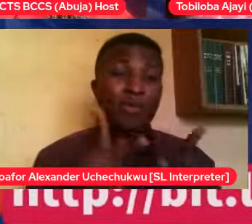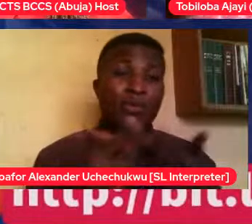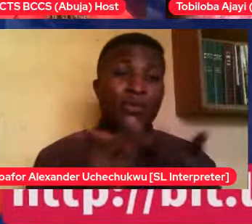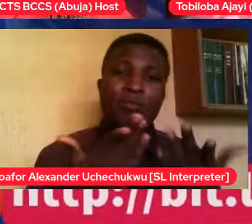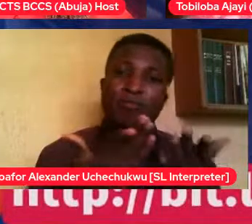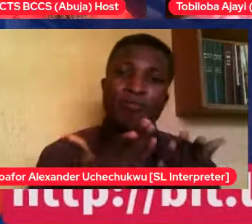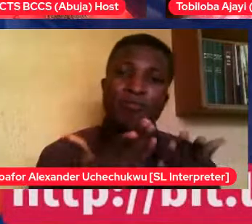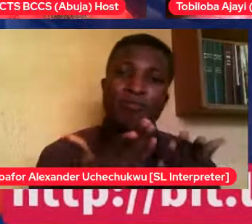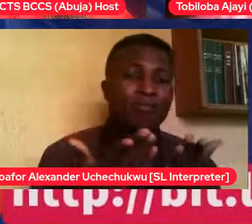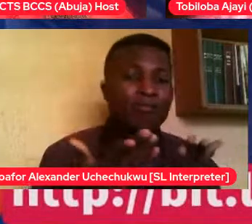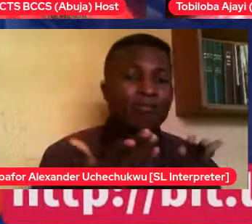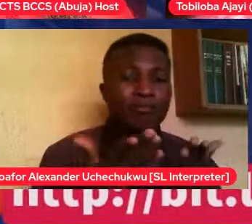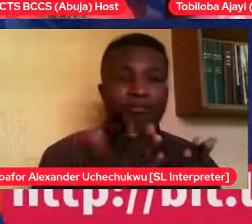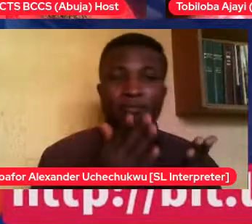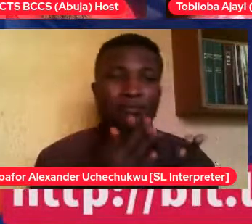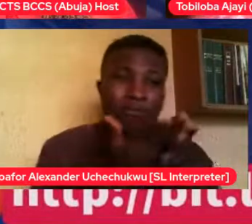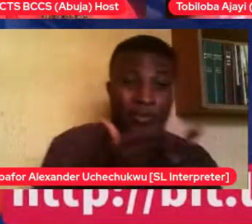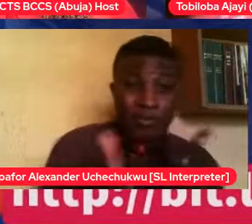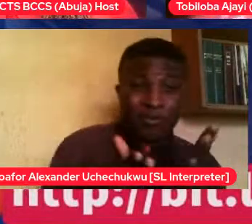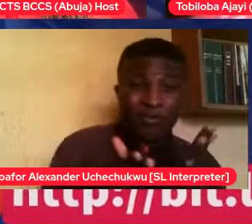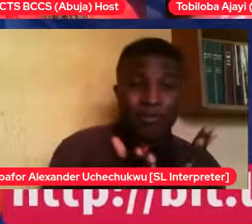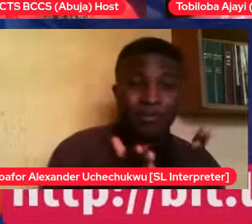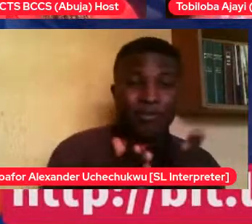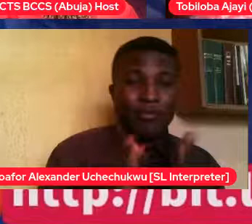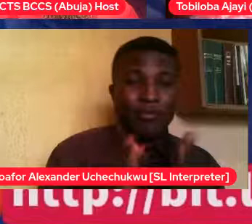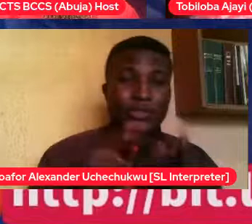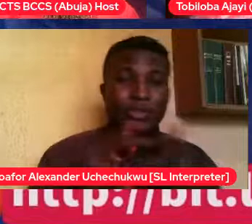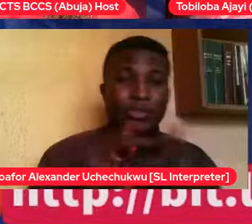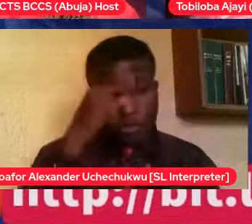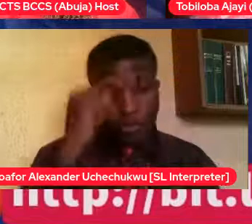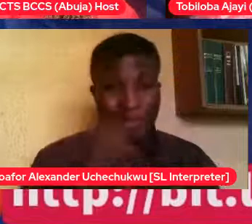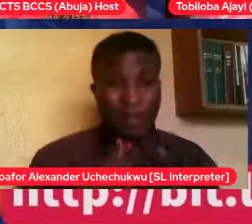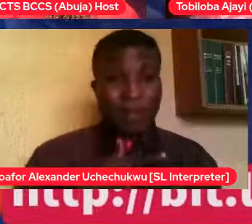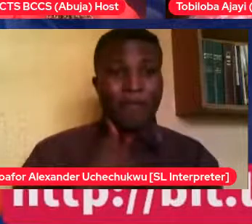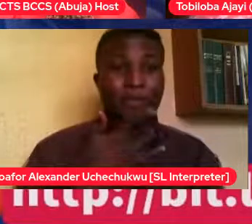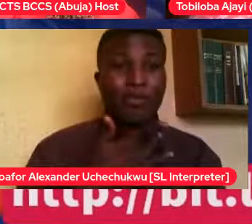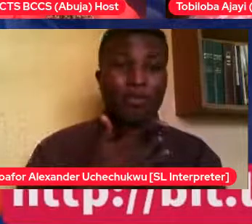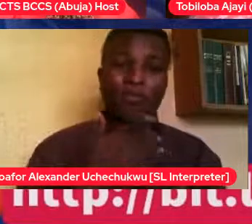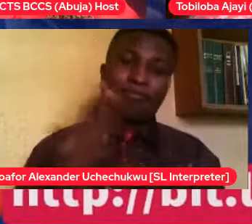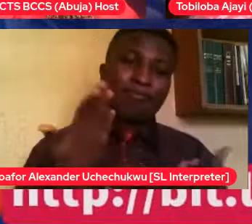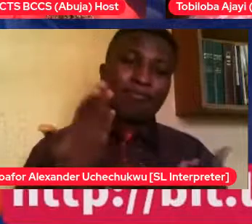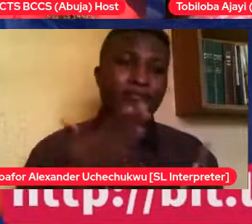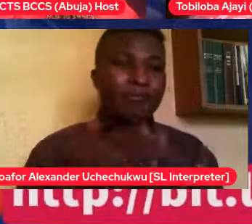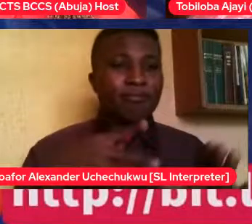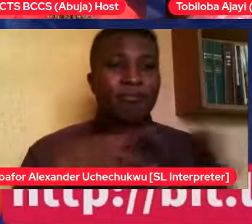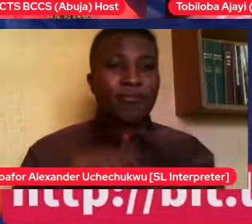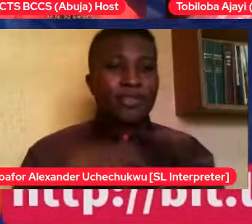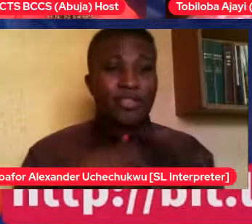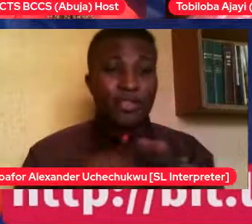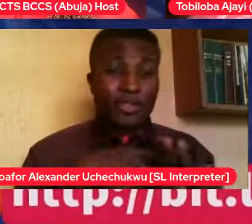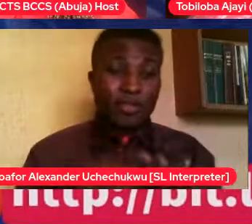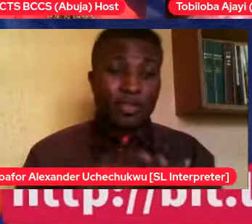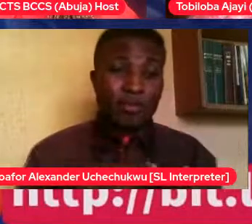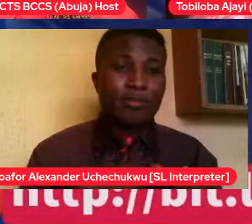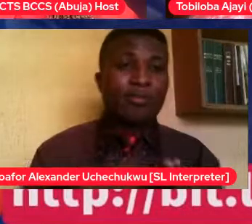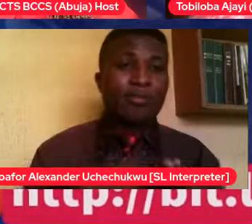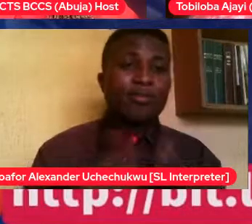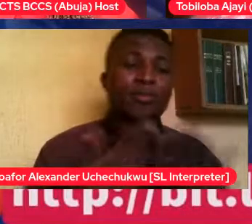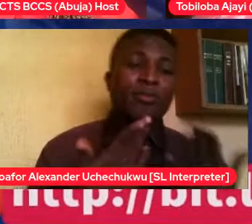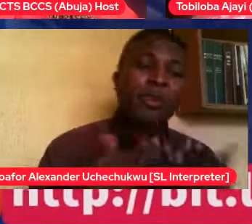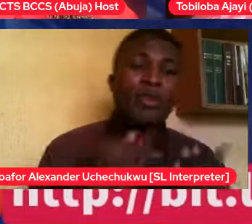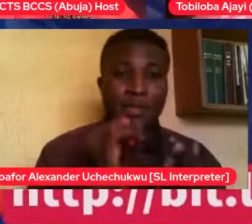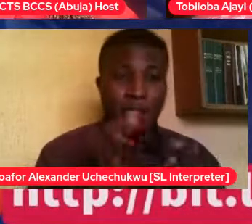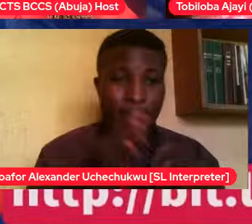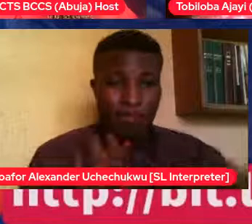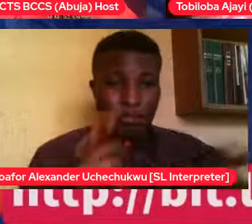So it's important that we help our teenagers with disabilities especially have a very